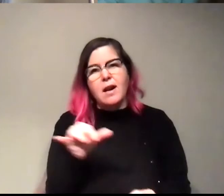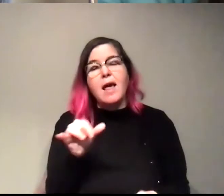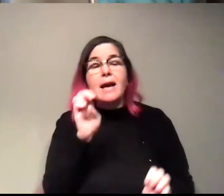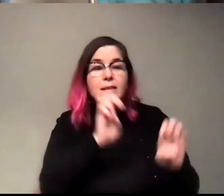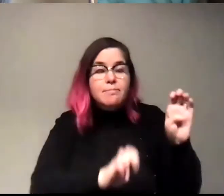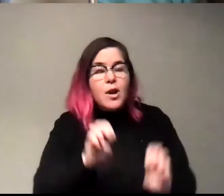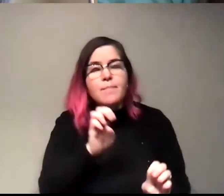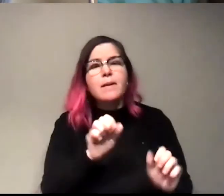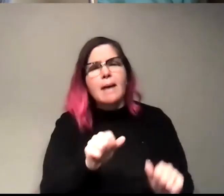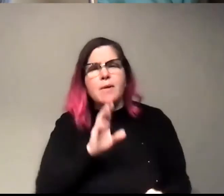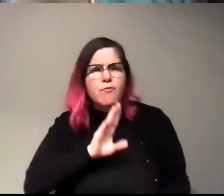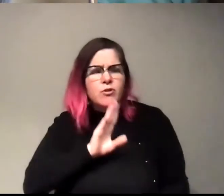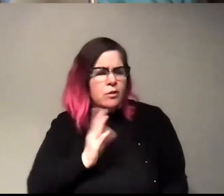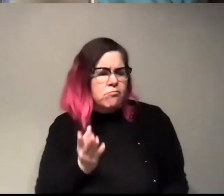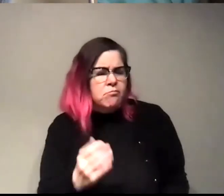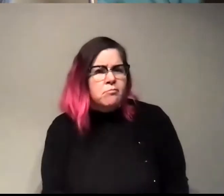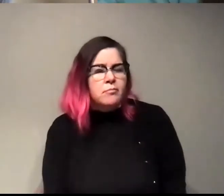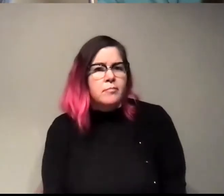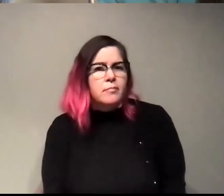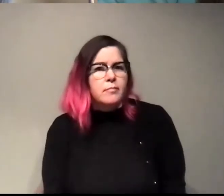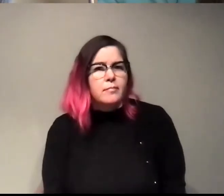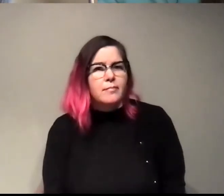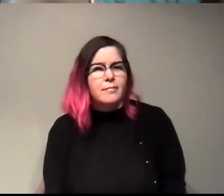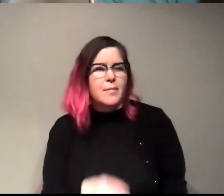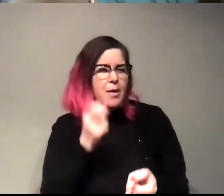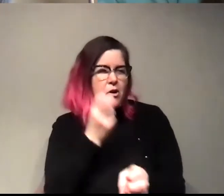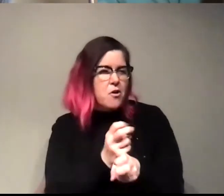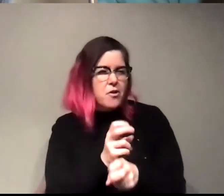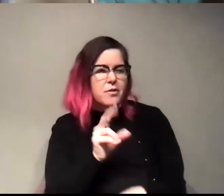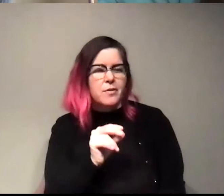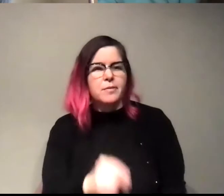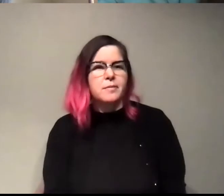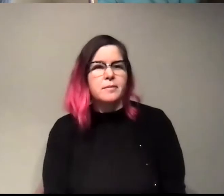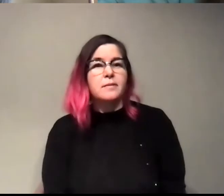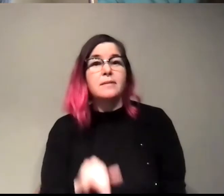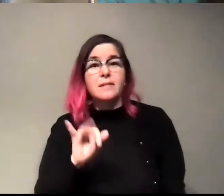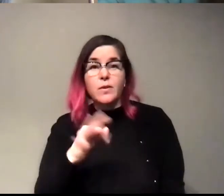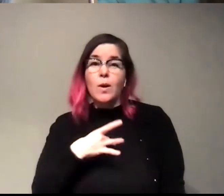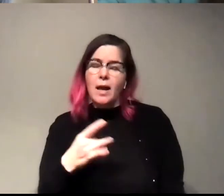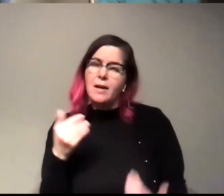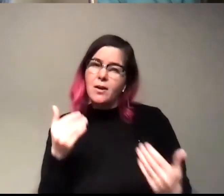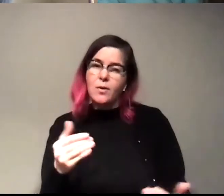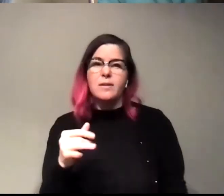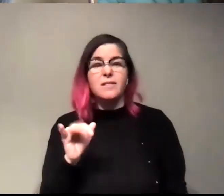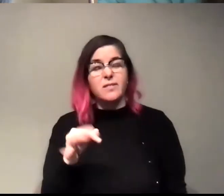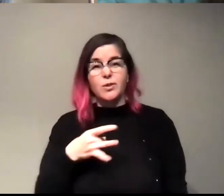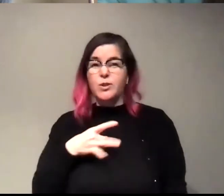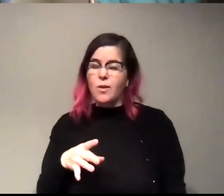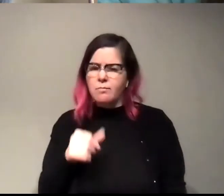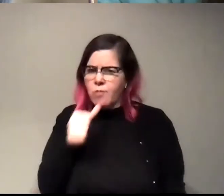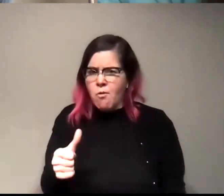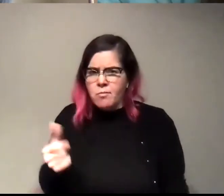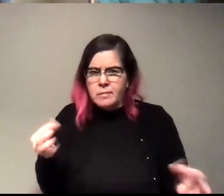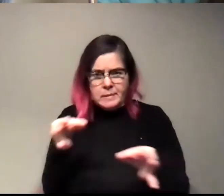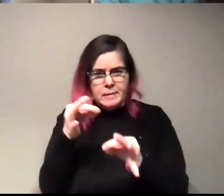can be frustrating. Um, but not necessarily hard. I, if you like it, do it. And if you don't like it, don't. And that